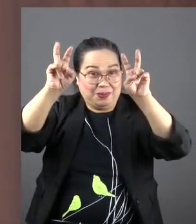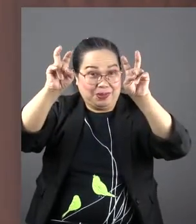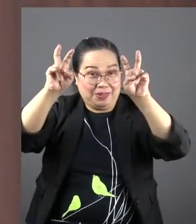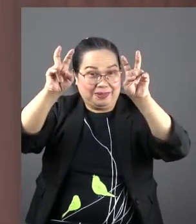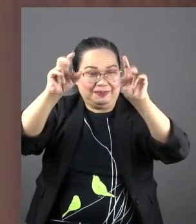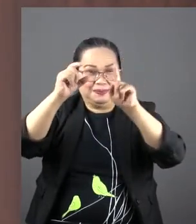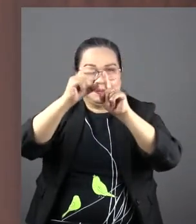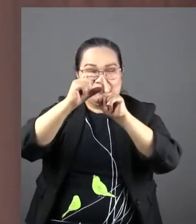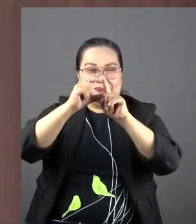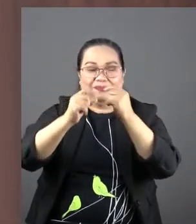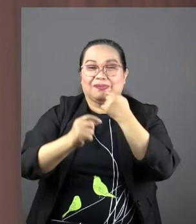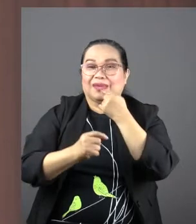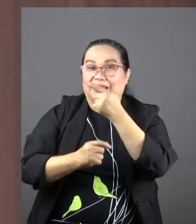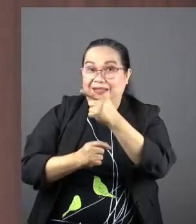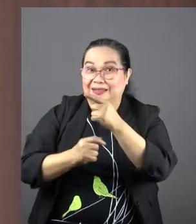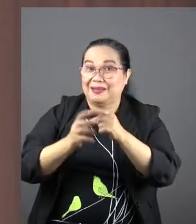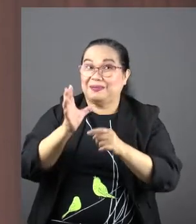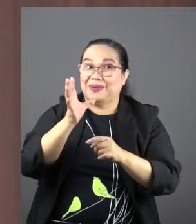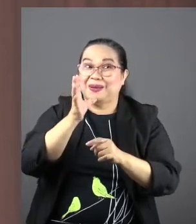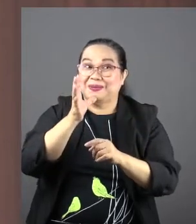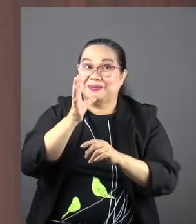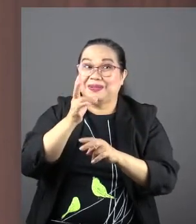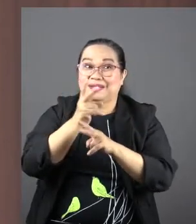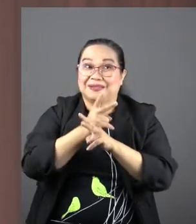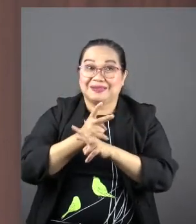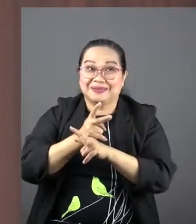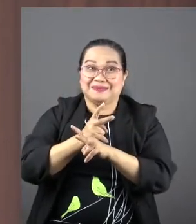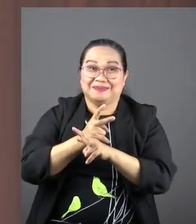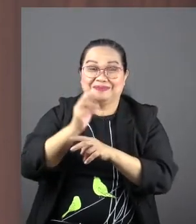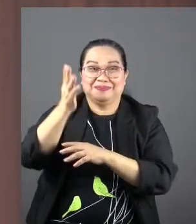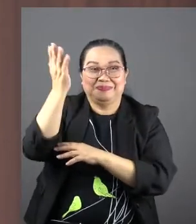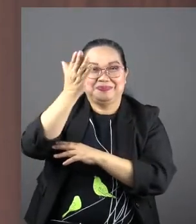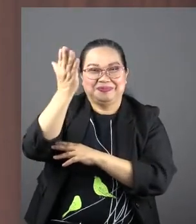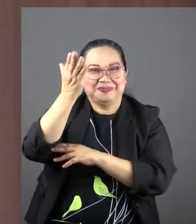I see my mother sitting here so I'll be very careful in this sermon.